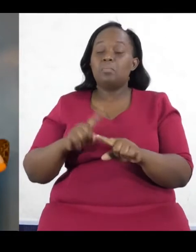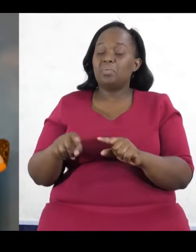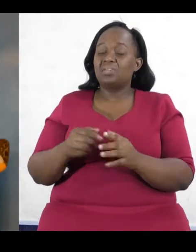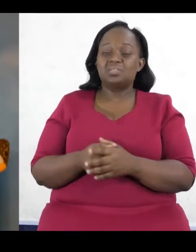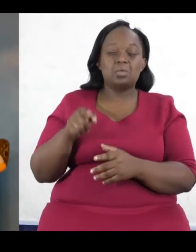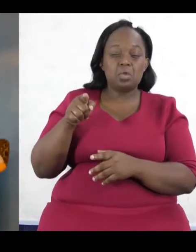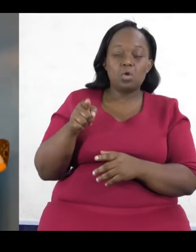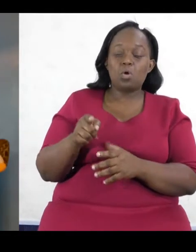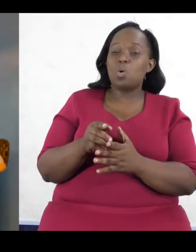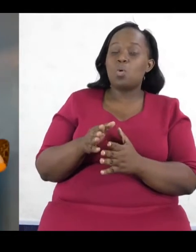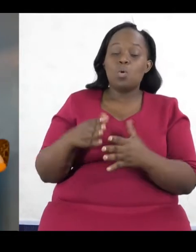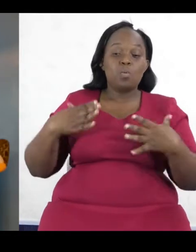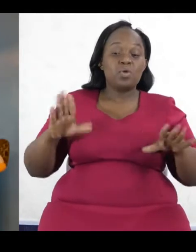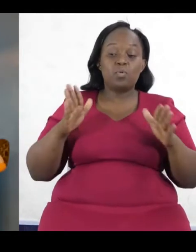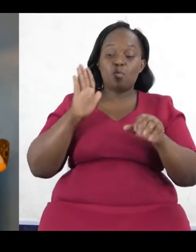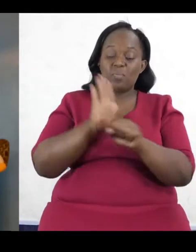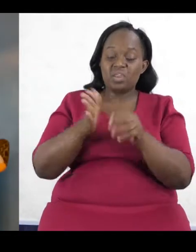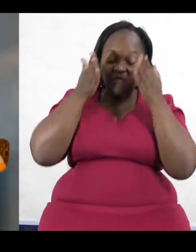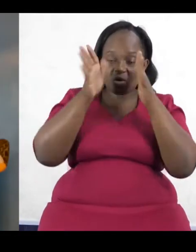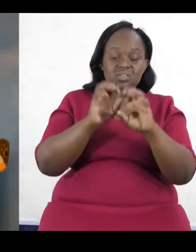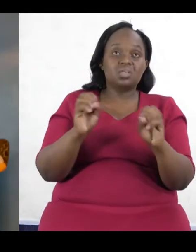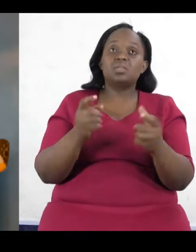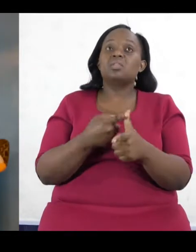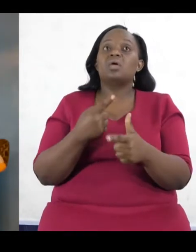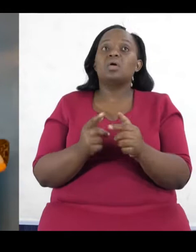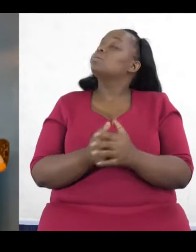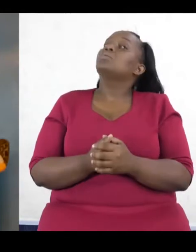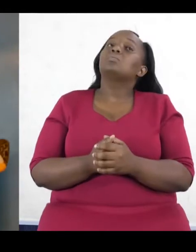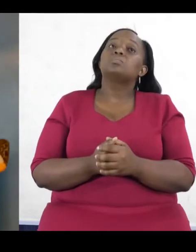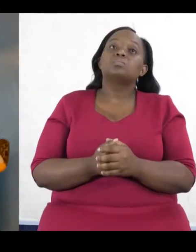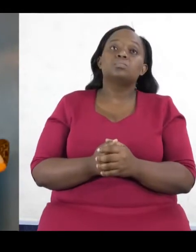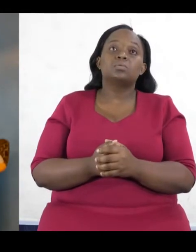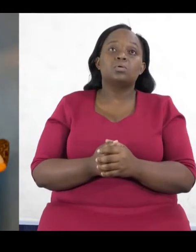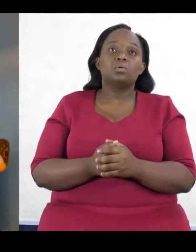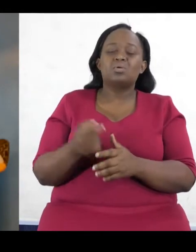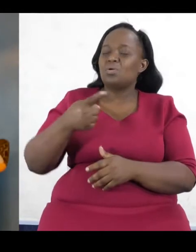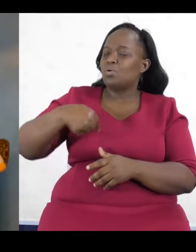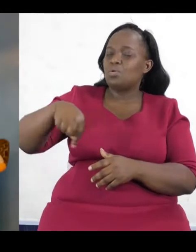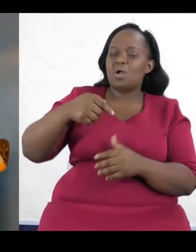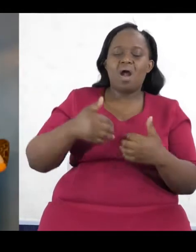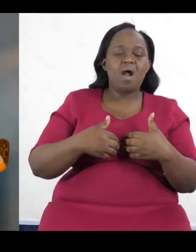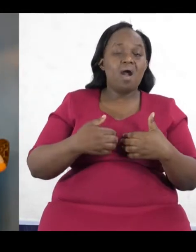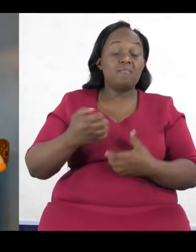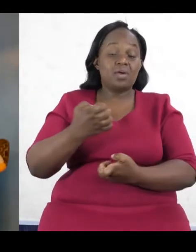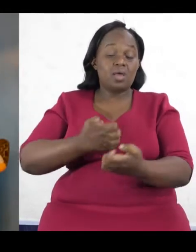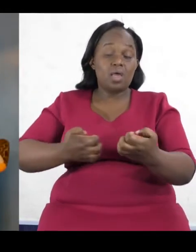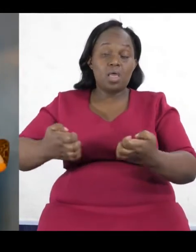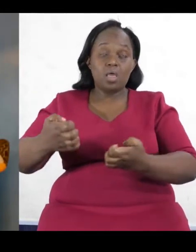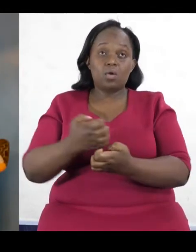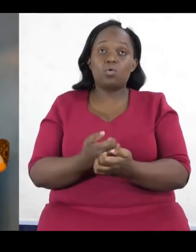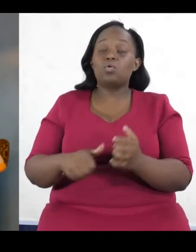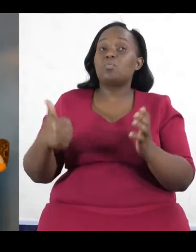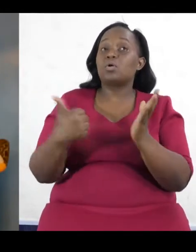underlying all that is we have an economic crisis. And I think we've had one for a long time, okay? That's maybe a topic for another day. But